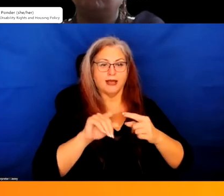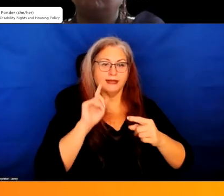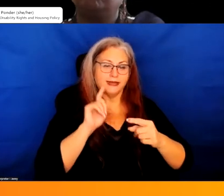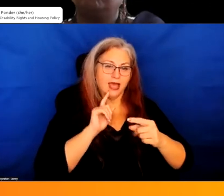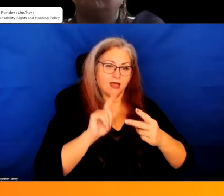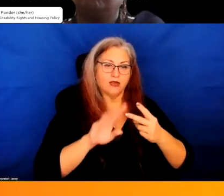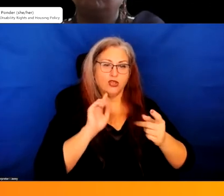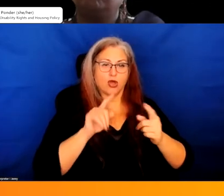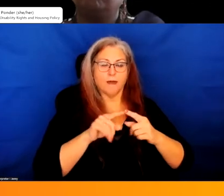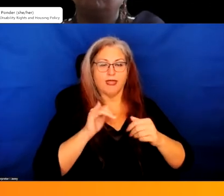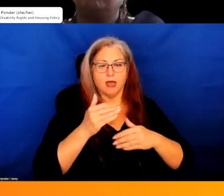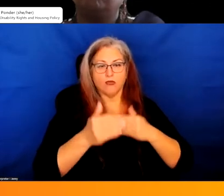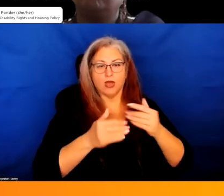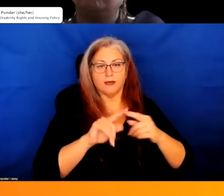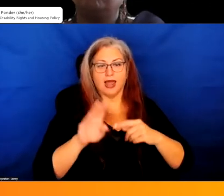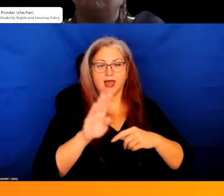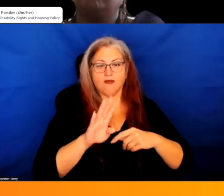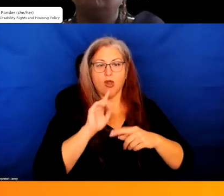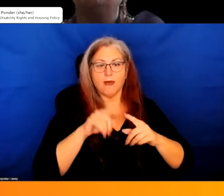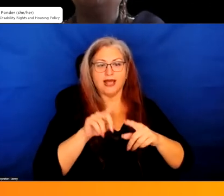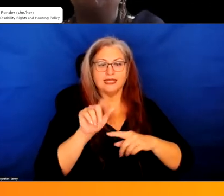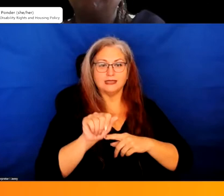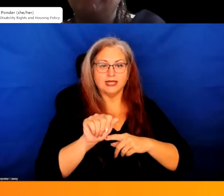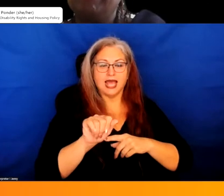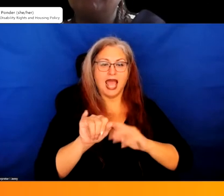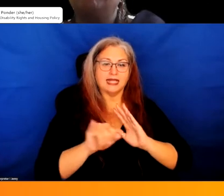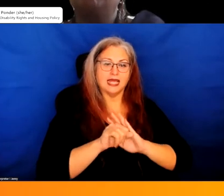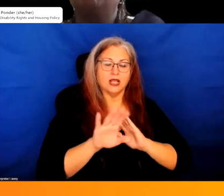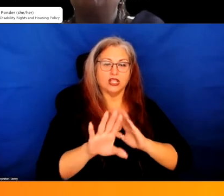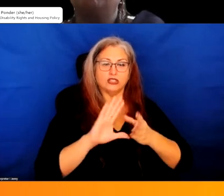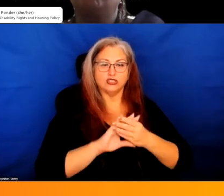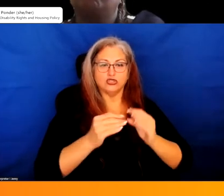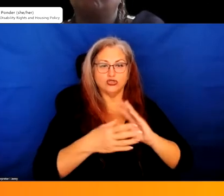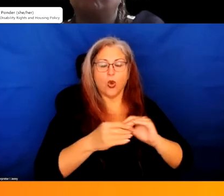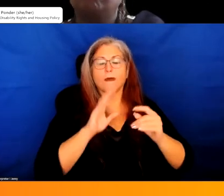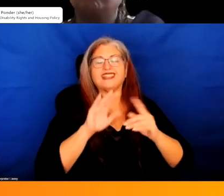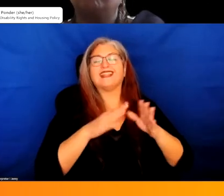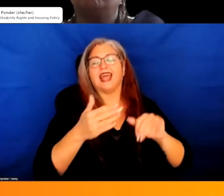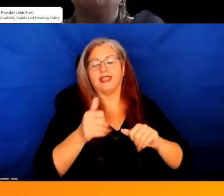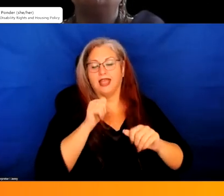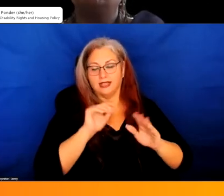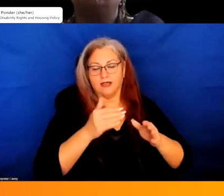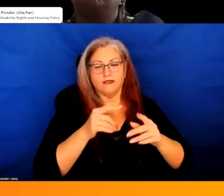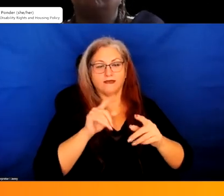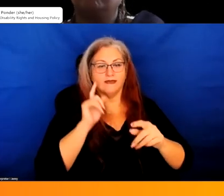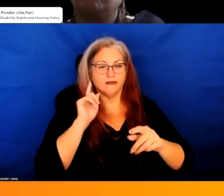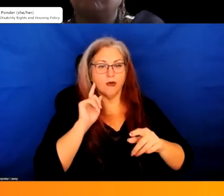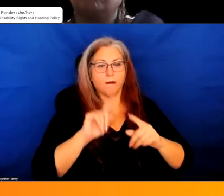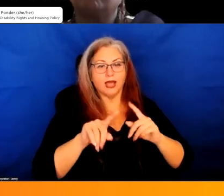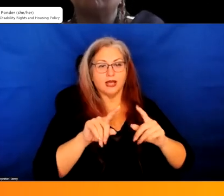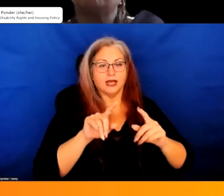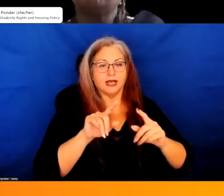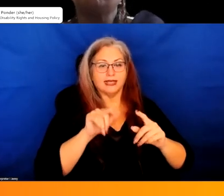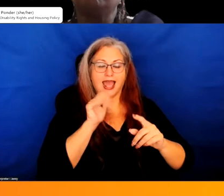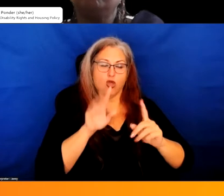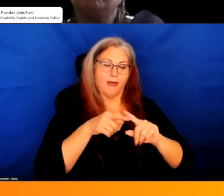talked about the process, but they didn't talk about their disability, identity, their story, or what services or supports, or any of them as